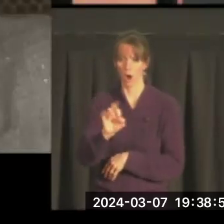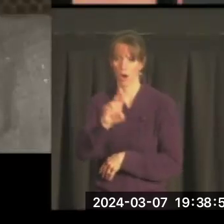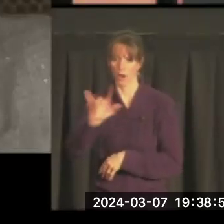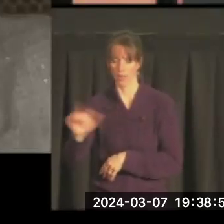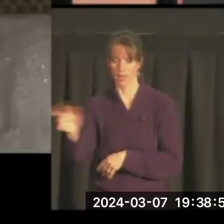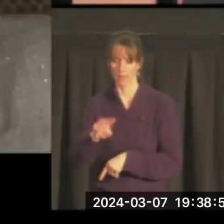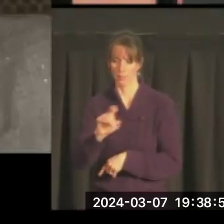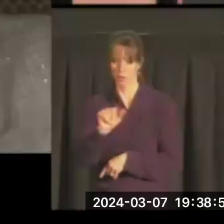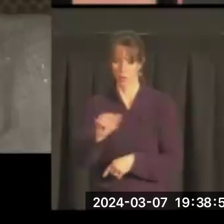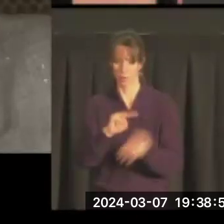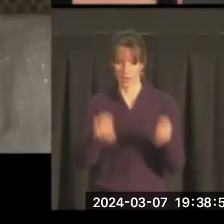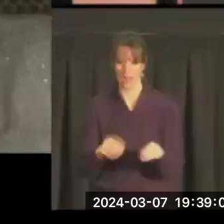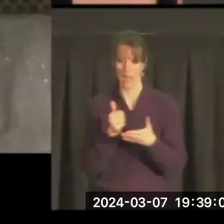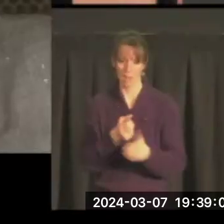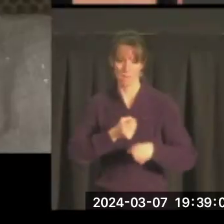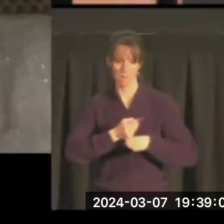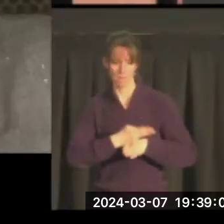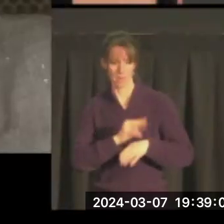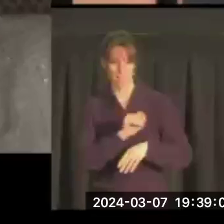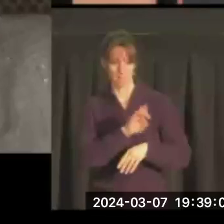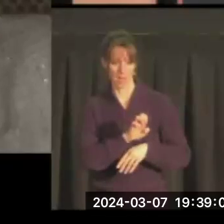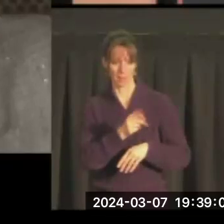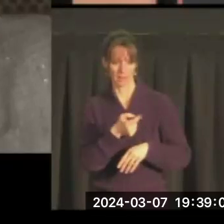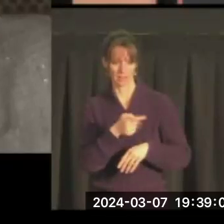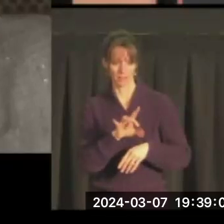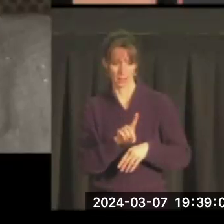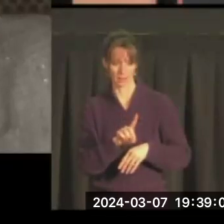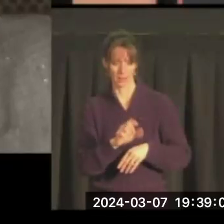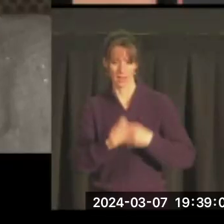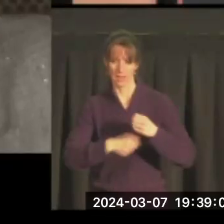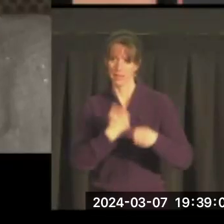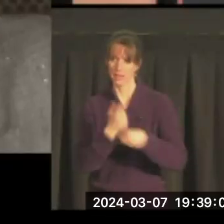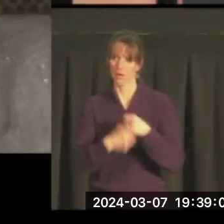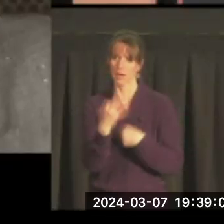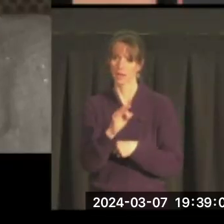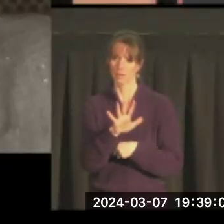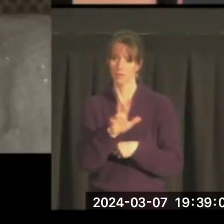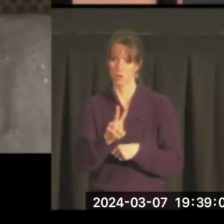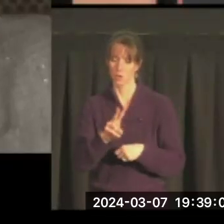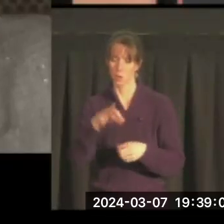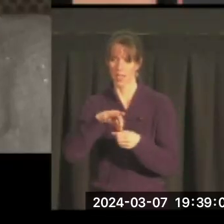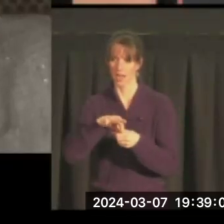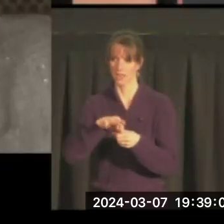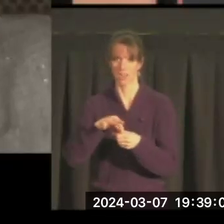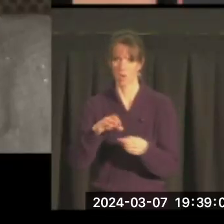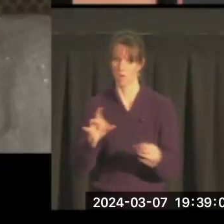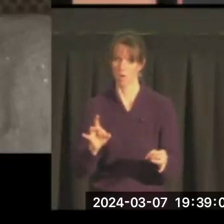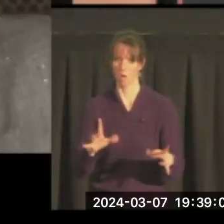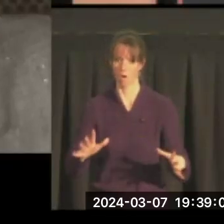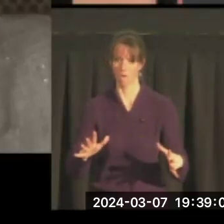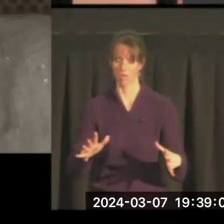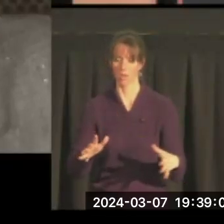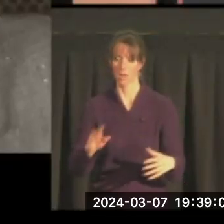in order to help defeat Mike Mansfield in the 1952 election. It was so nasty, Mansfield